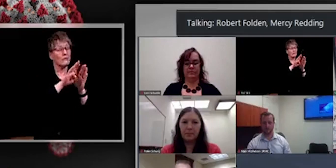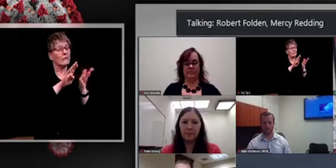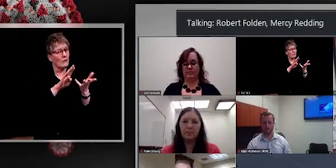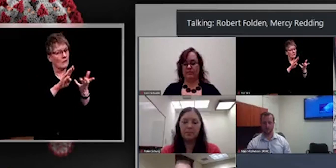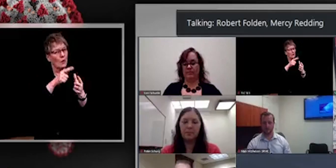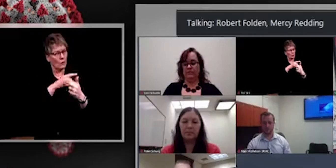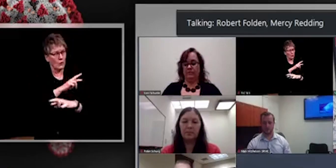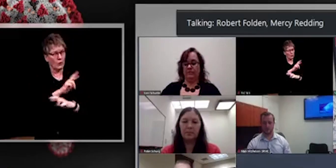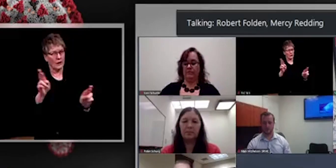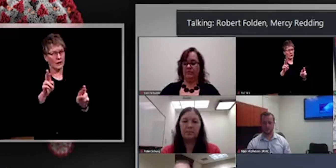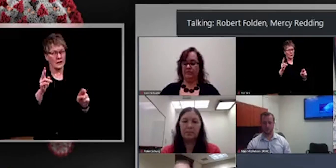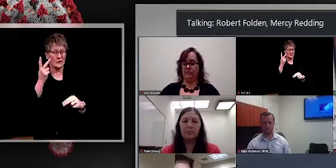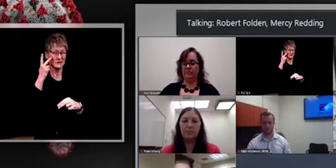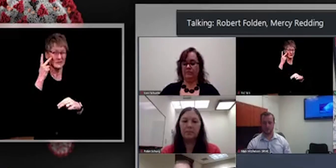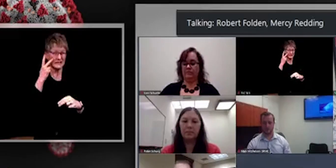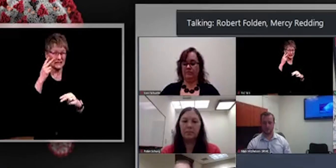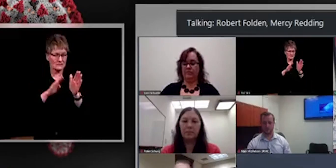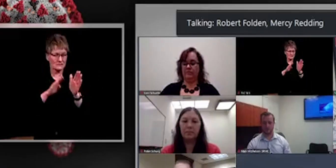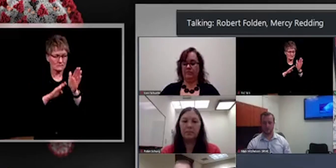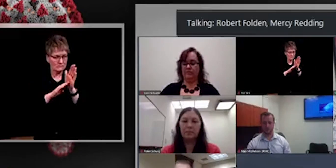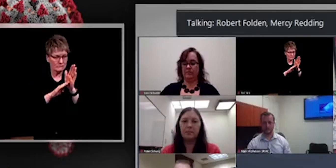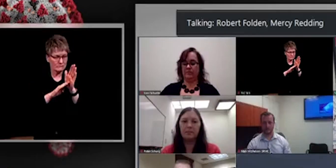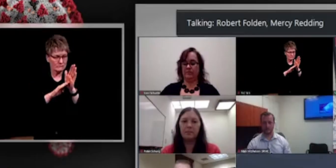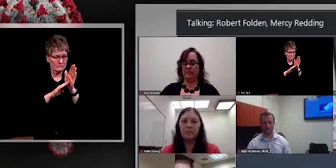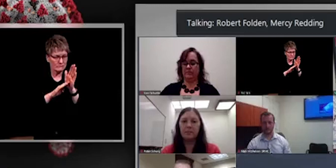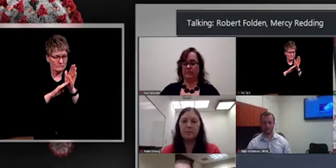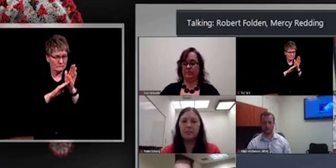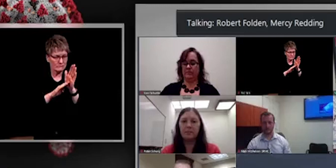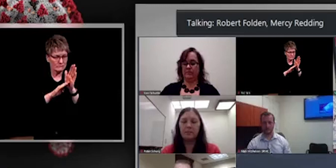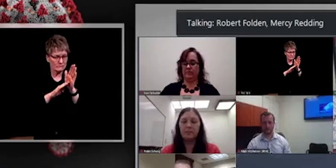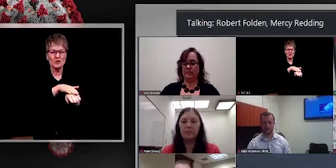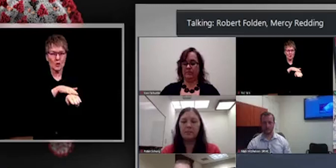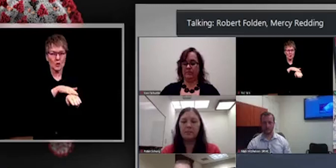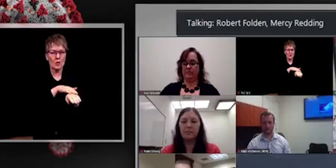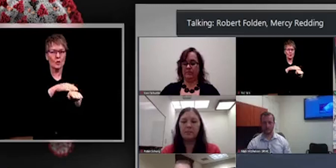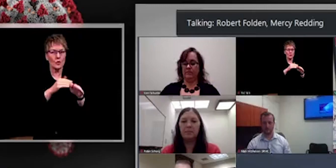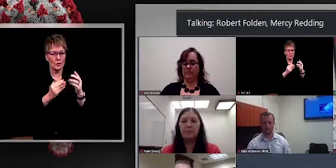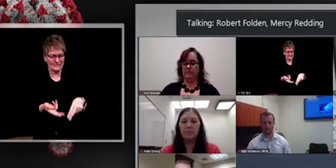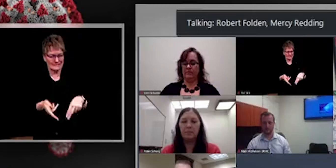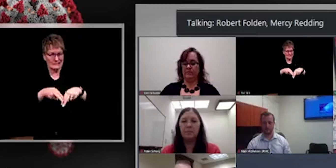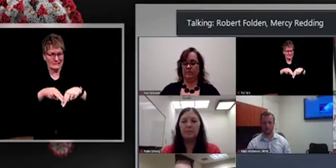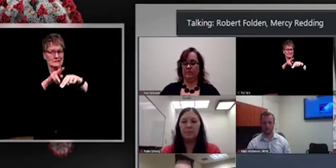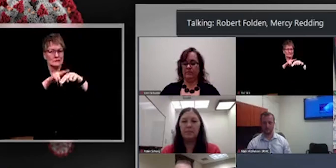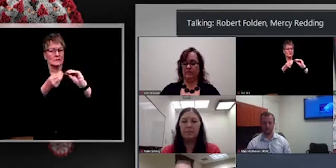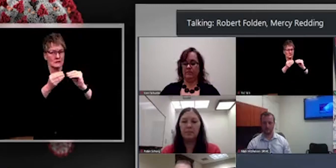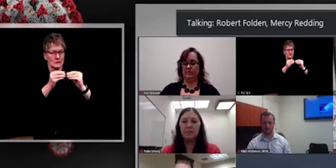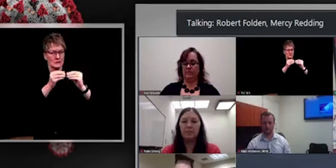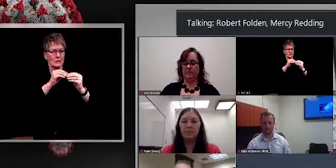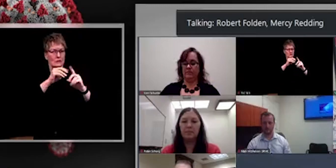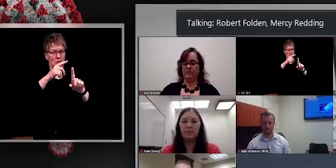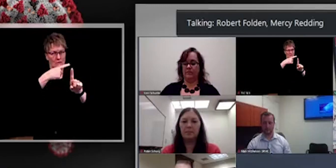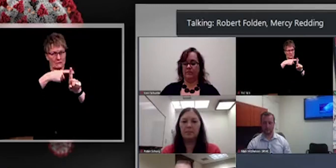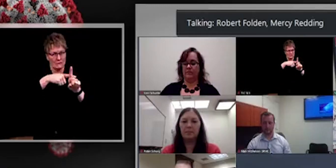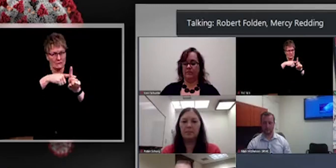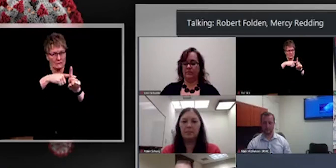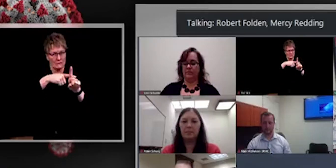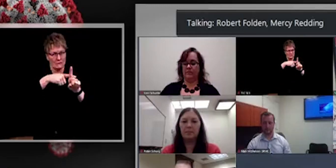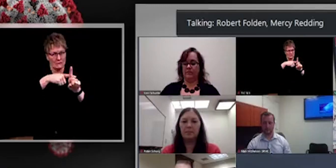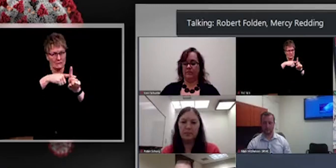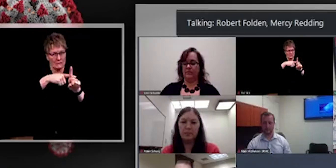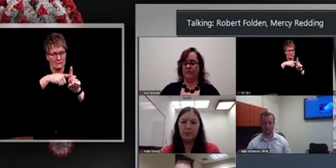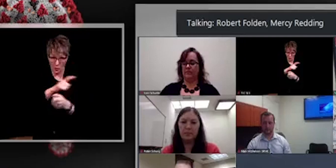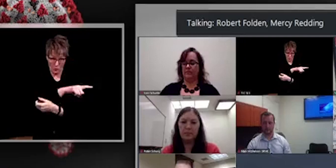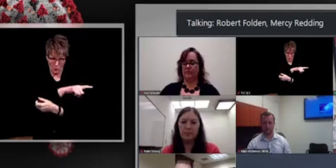numbers again this week. So, so we're prepared. want the community to know that we're prepared. We're ready. But the